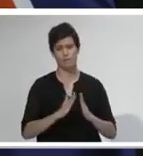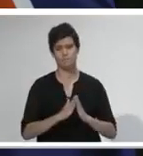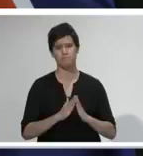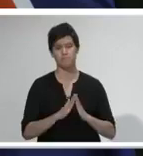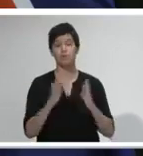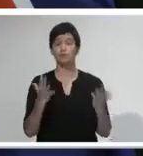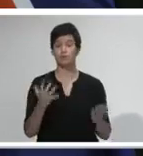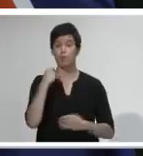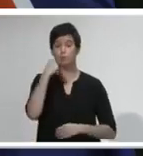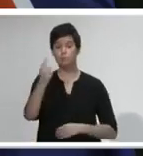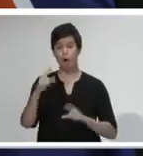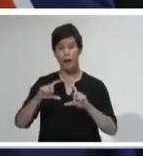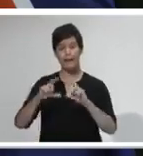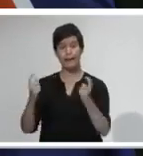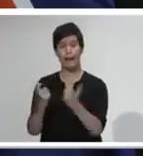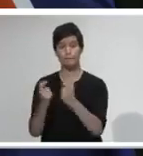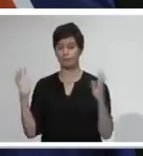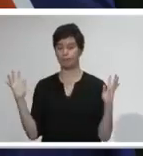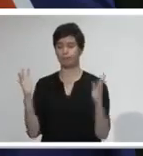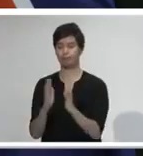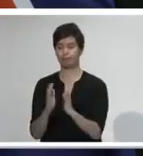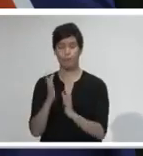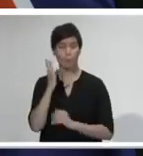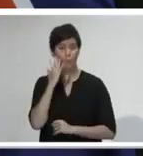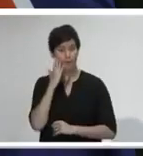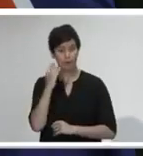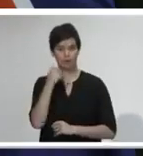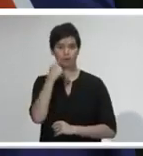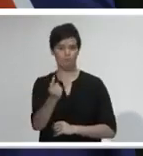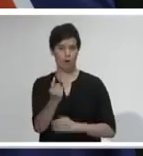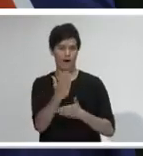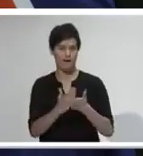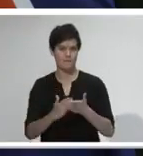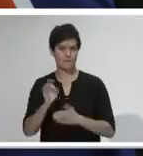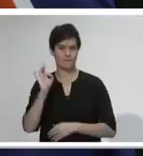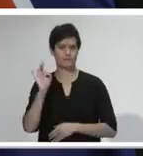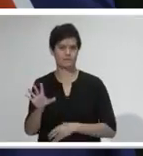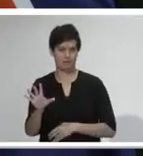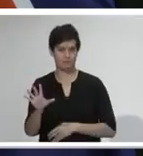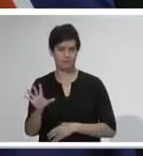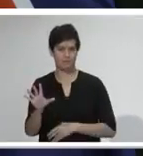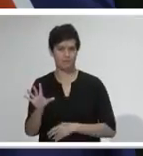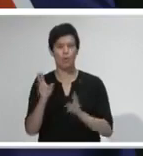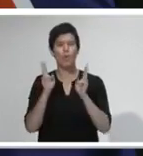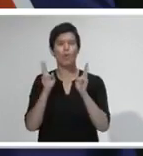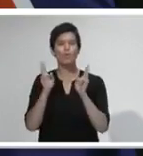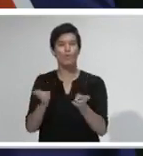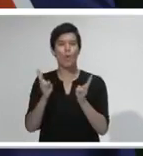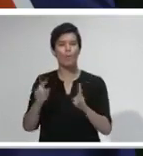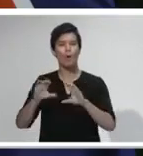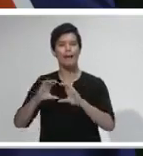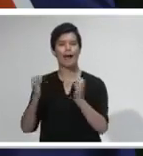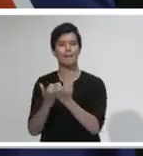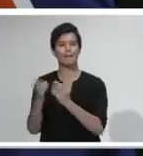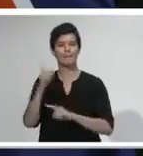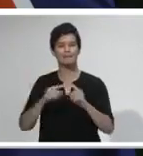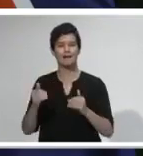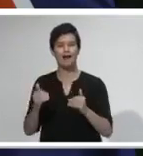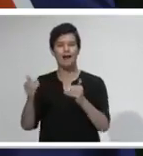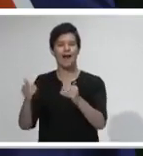.30am tomorrow. We've given it an earlier timeframe so that we have time for those deliberations.